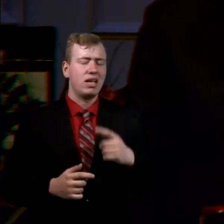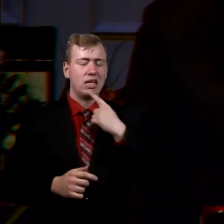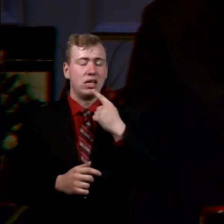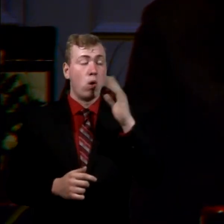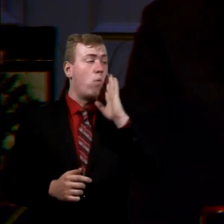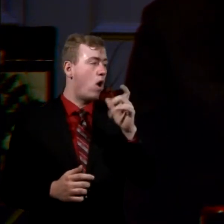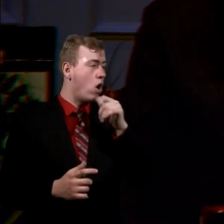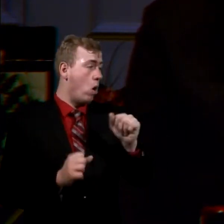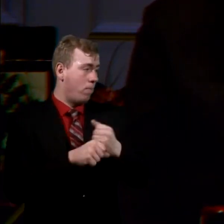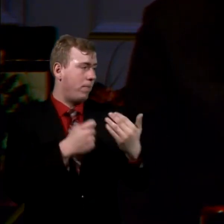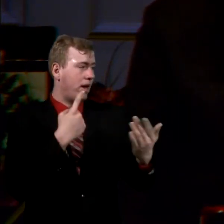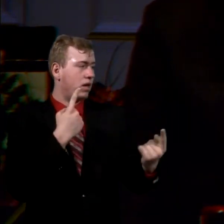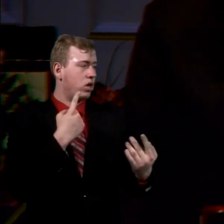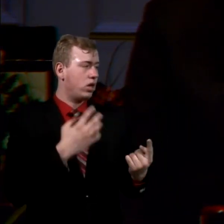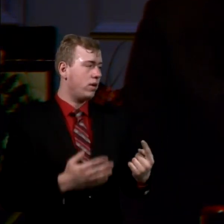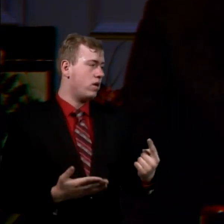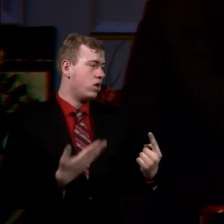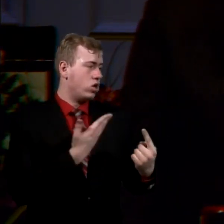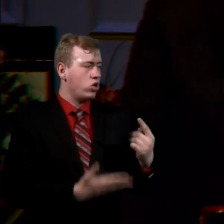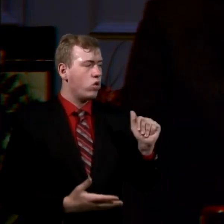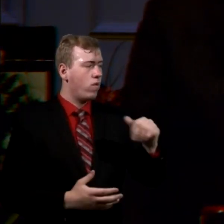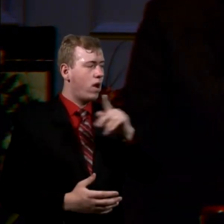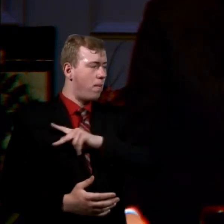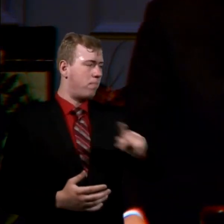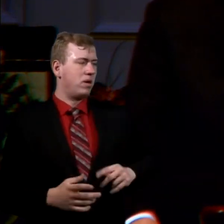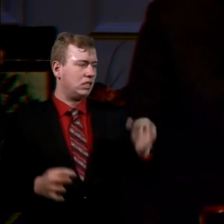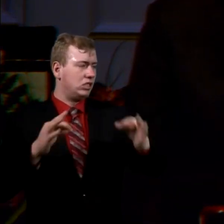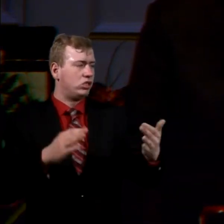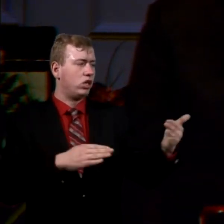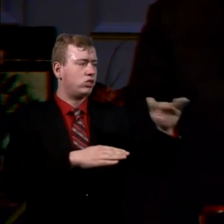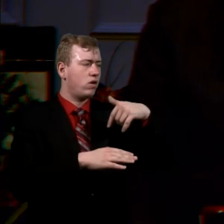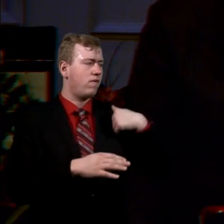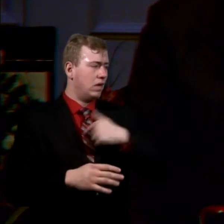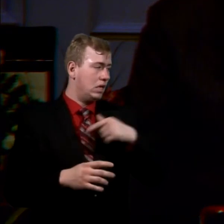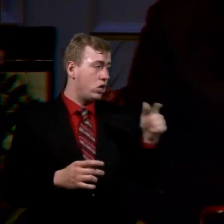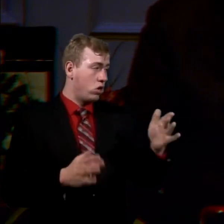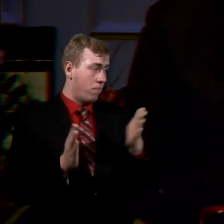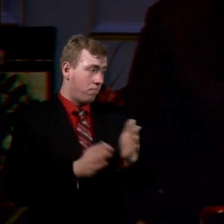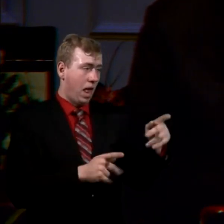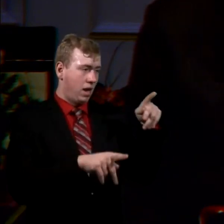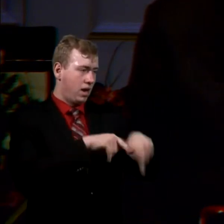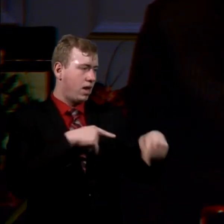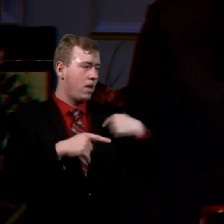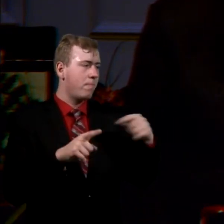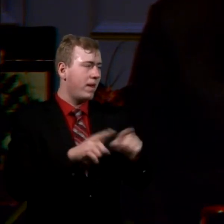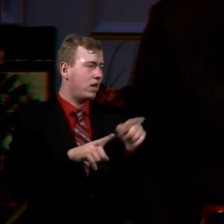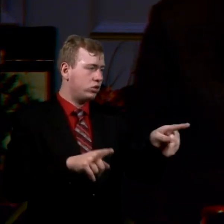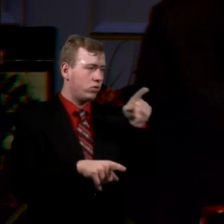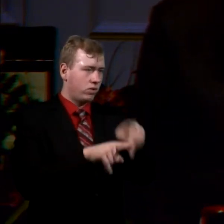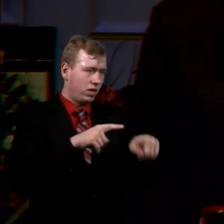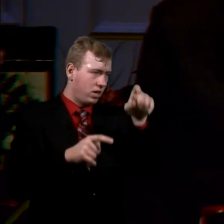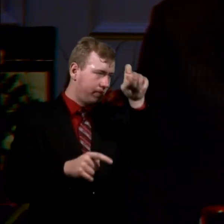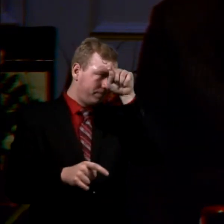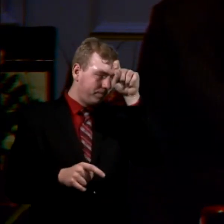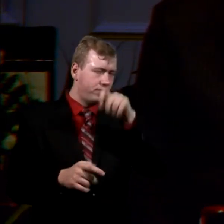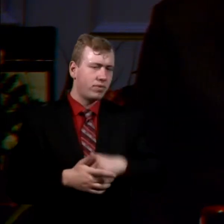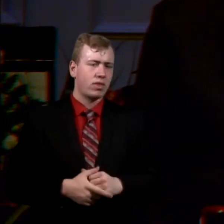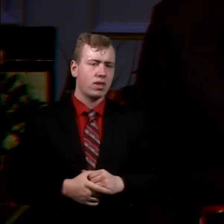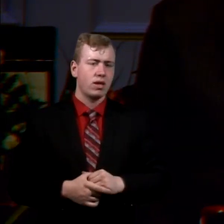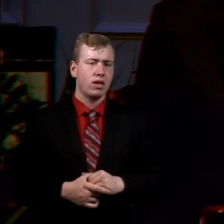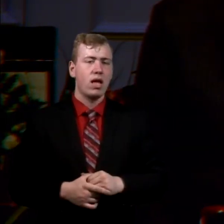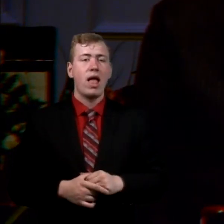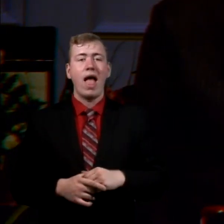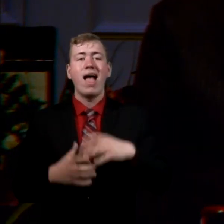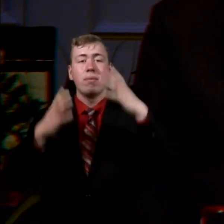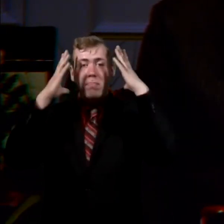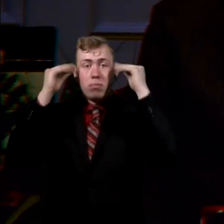who made thee a prince and a judge over us? Intendest thou to kill me as thou killest the Egyptian? Moses